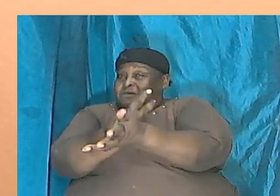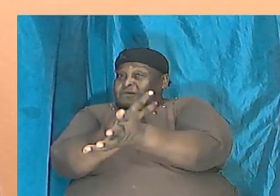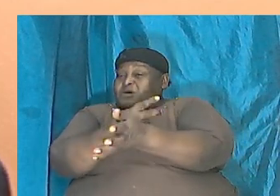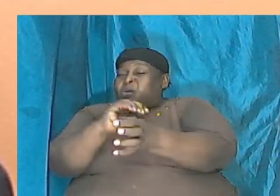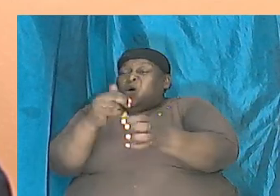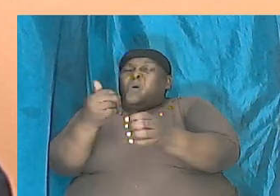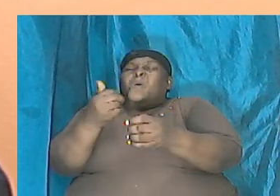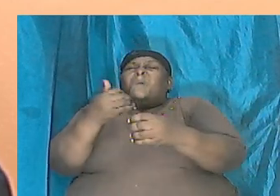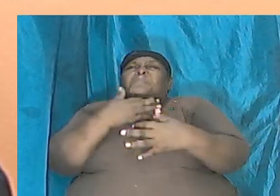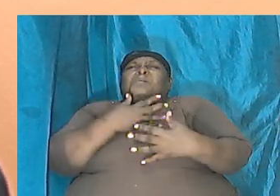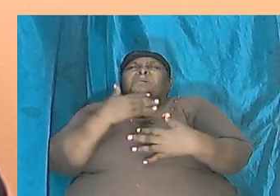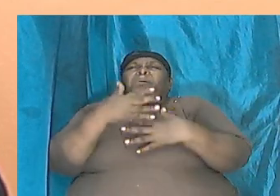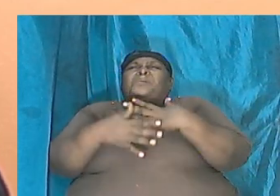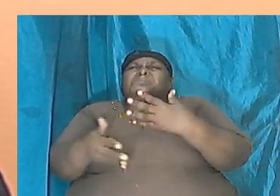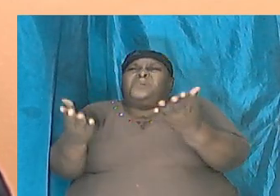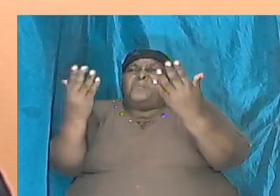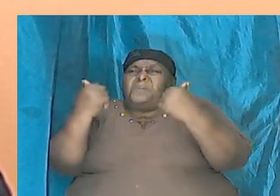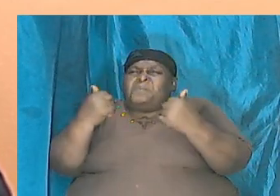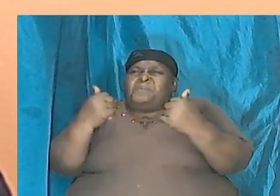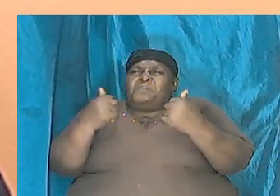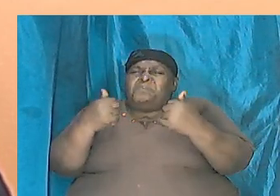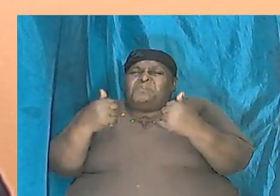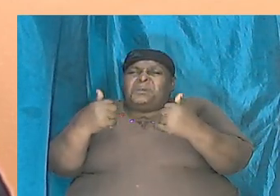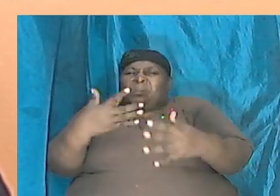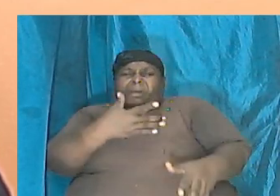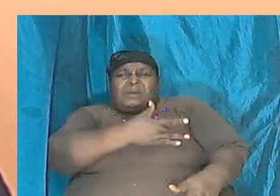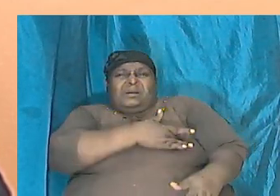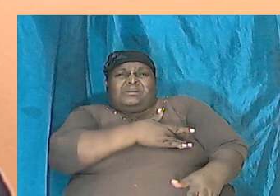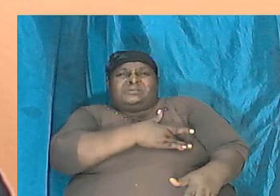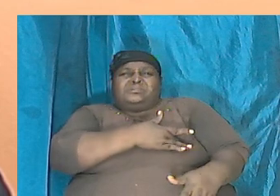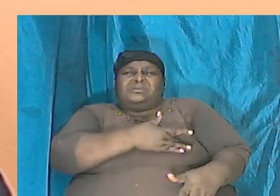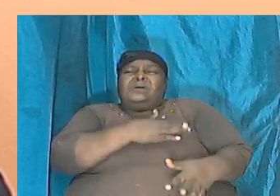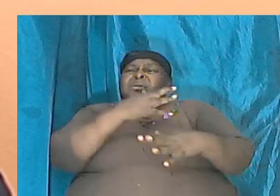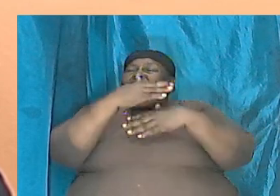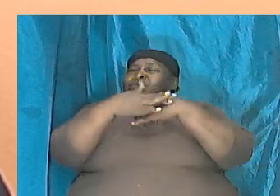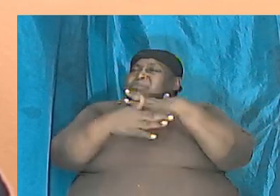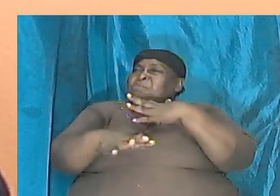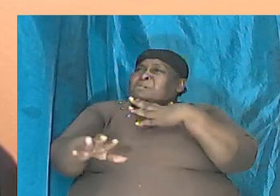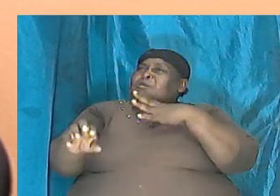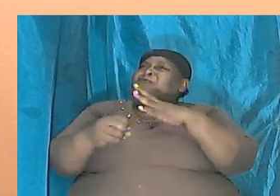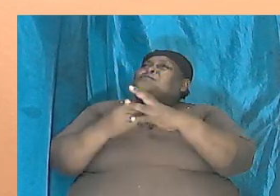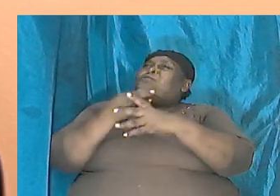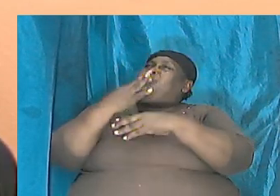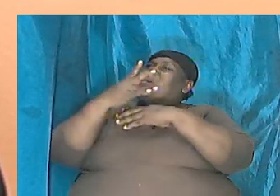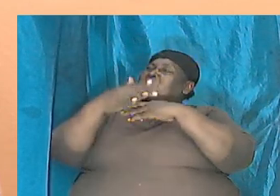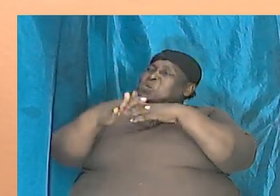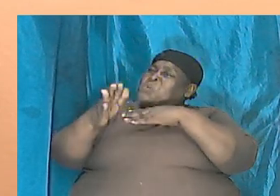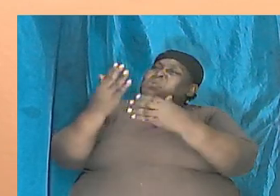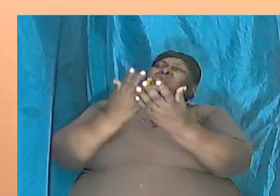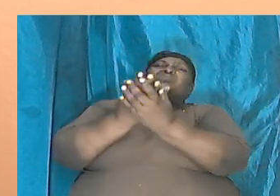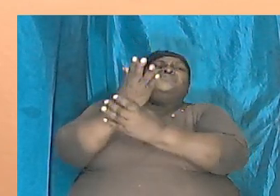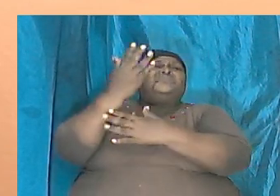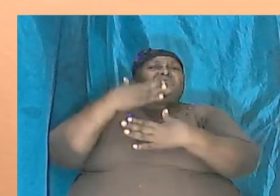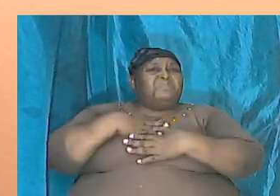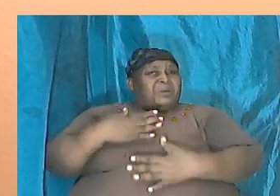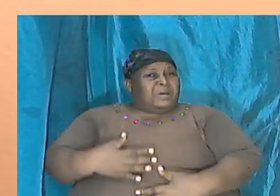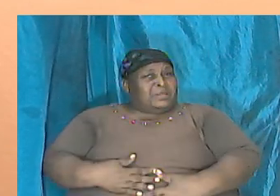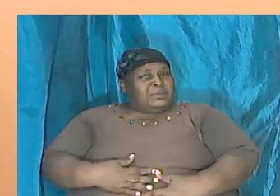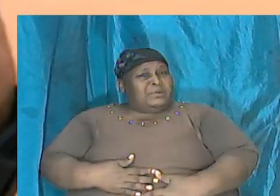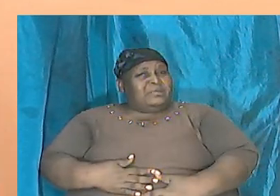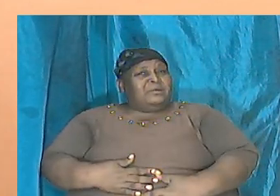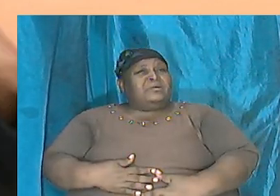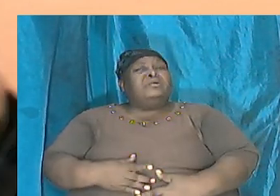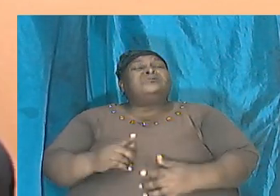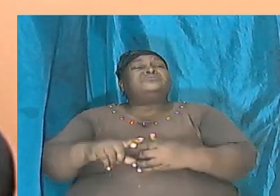pumped by the heart, how the blood goes right through the entire body and that blood takes food to the brain,